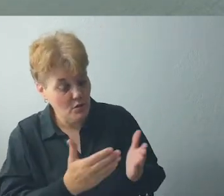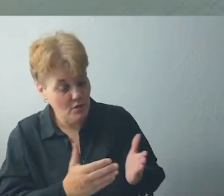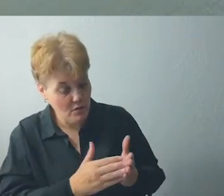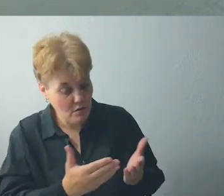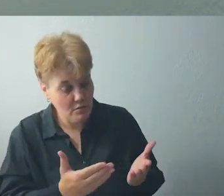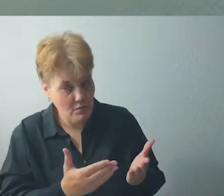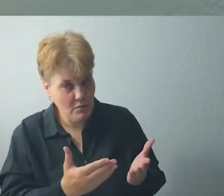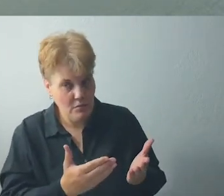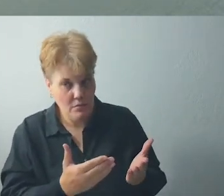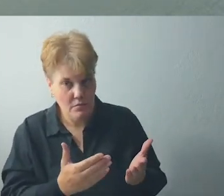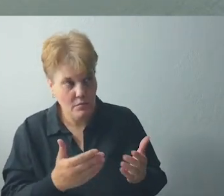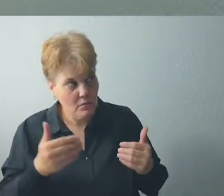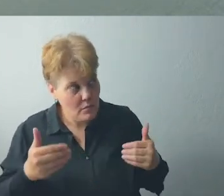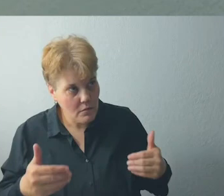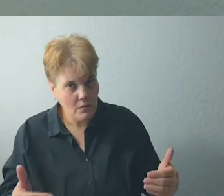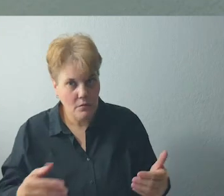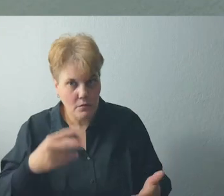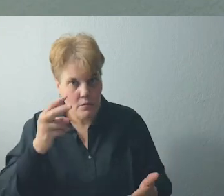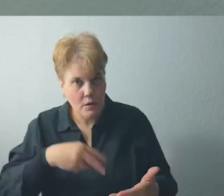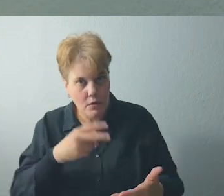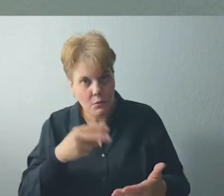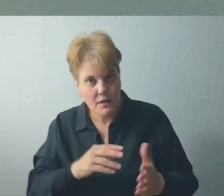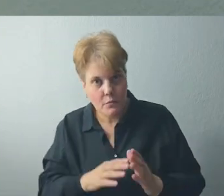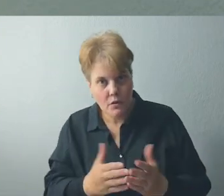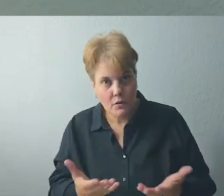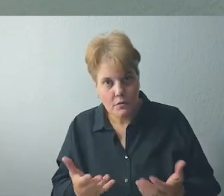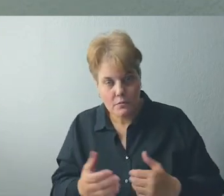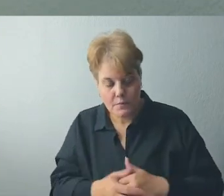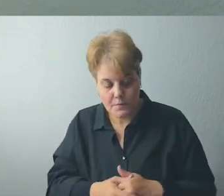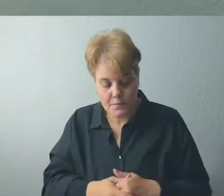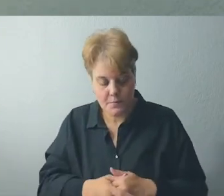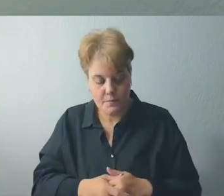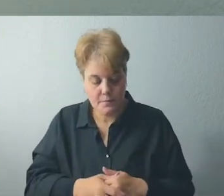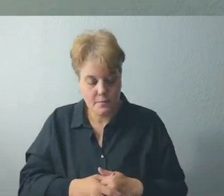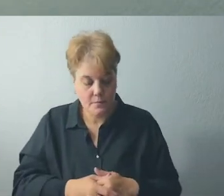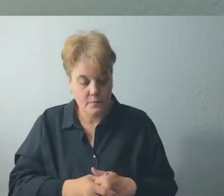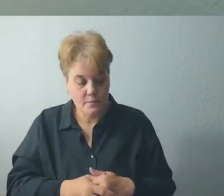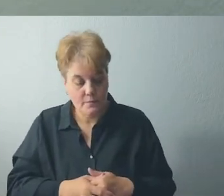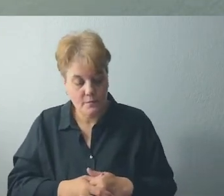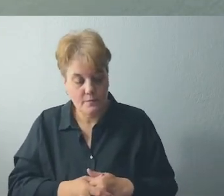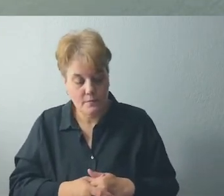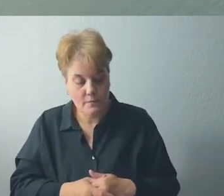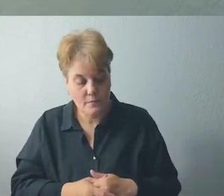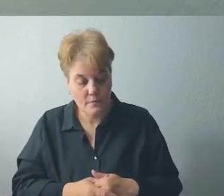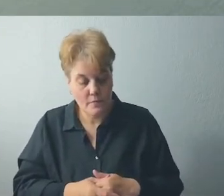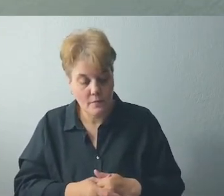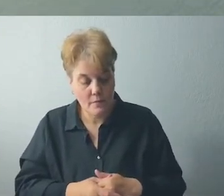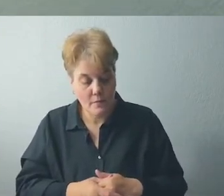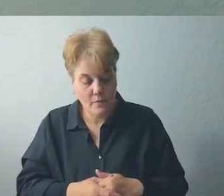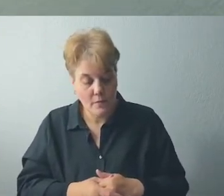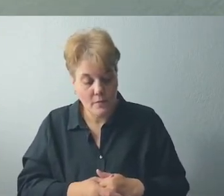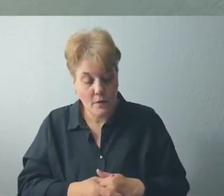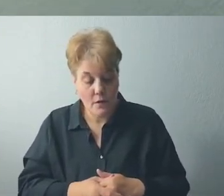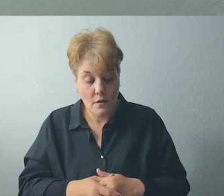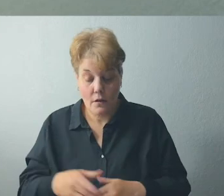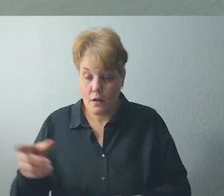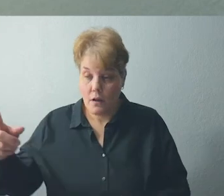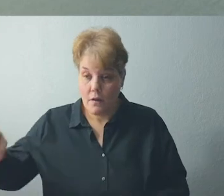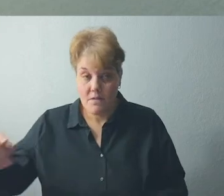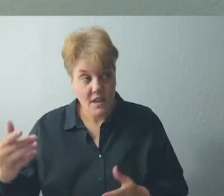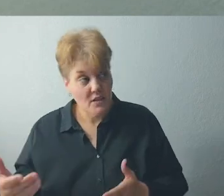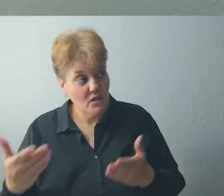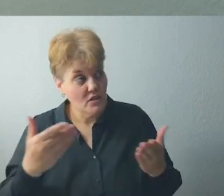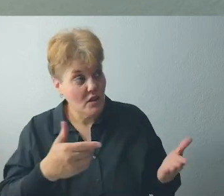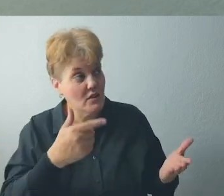could be someone as a sounding board. When they suggest that you read something, read it. If they suggest that you